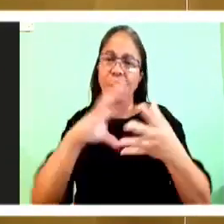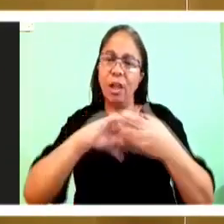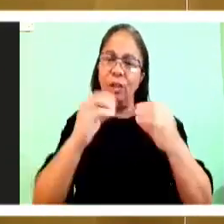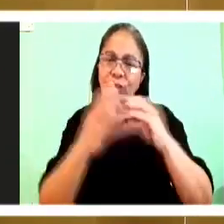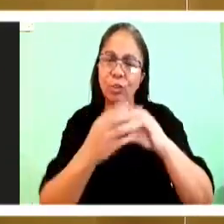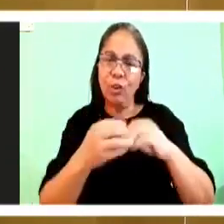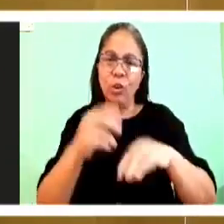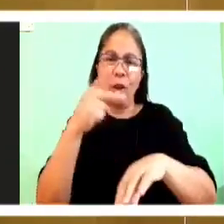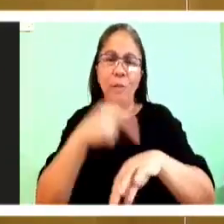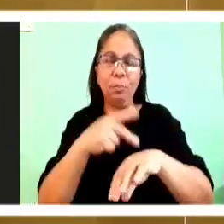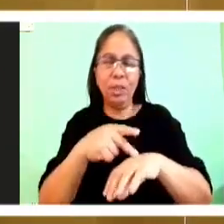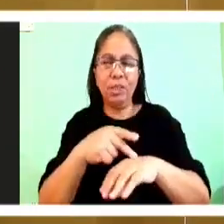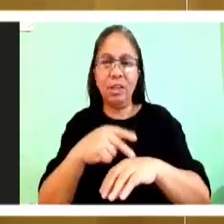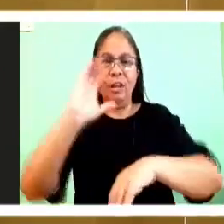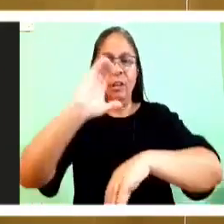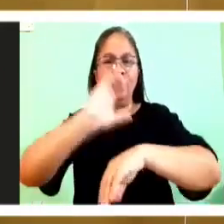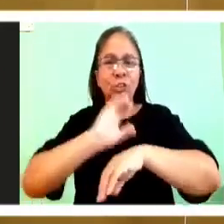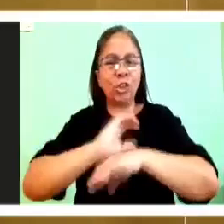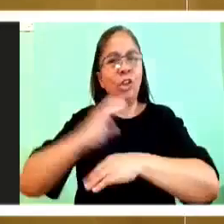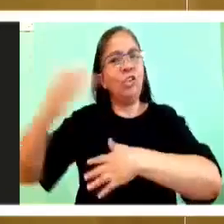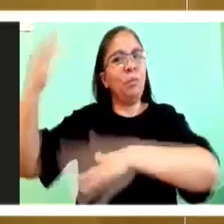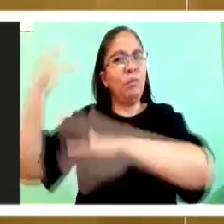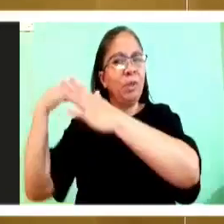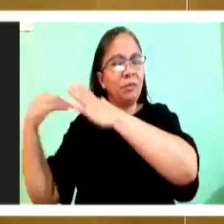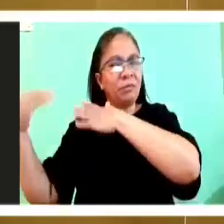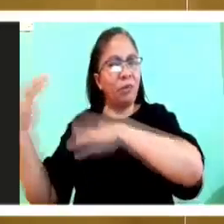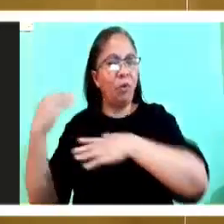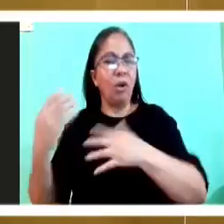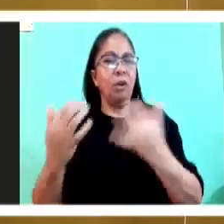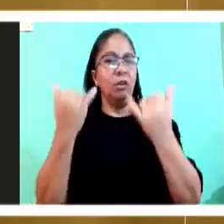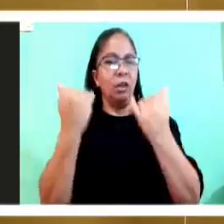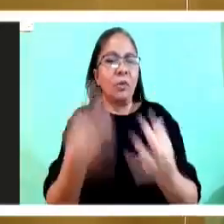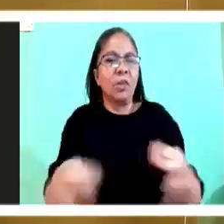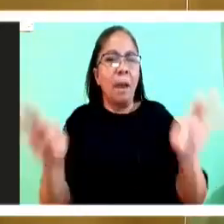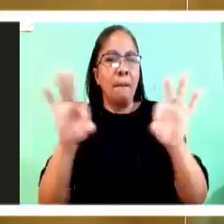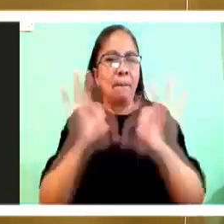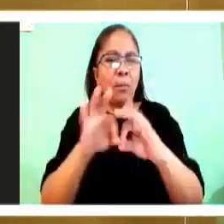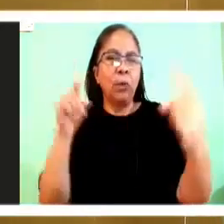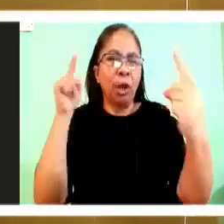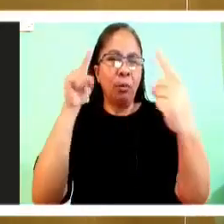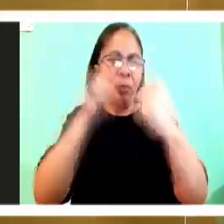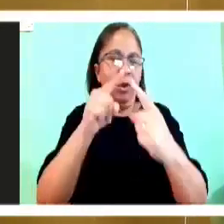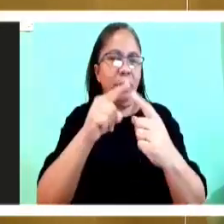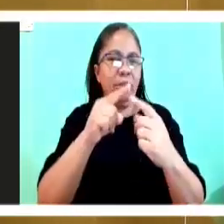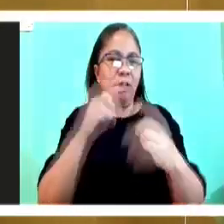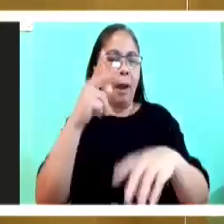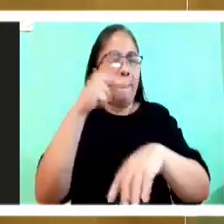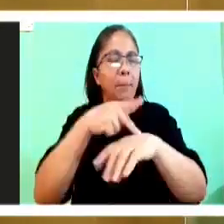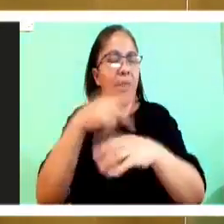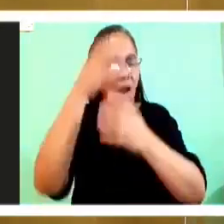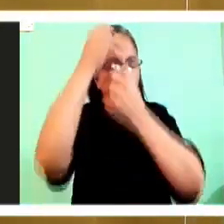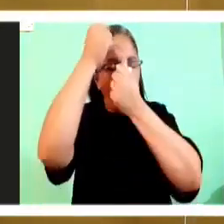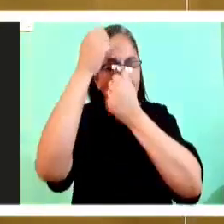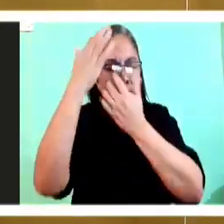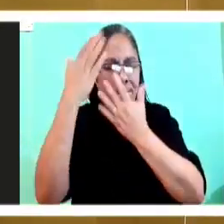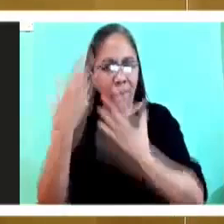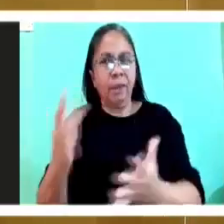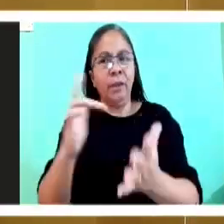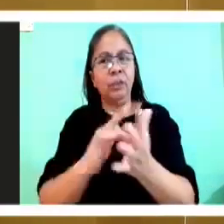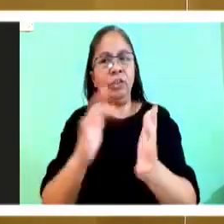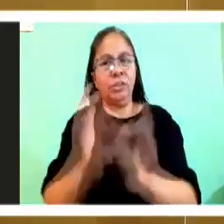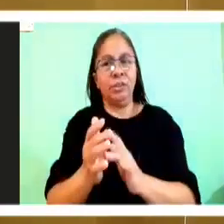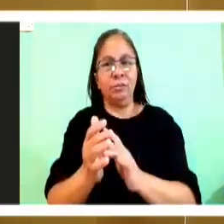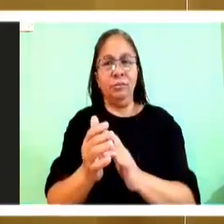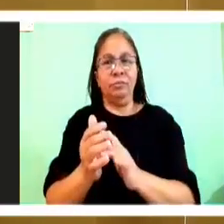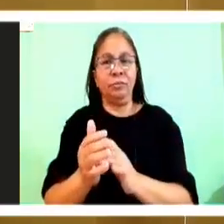It turns on this axis of obedience, of bending heart and will to the will of